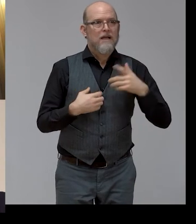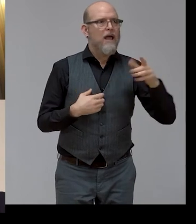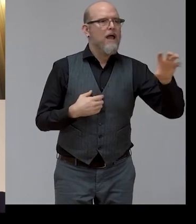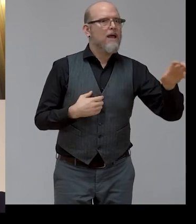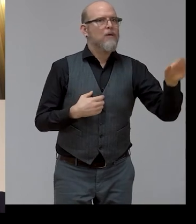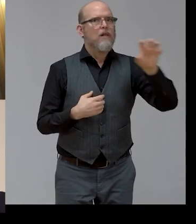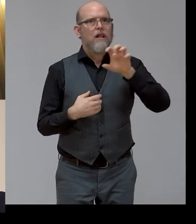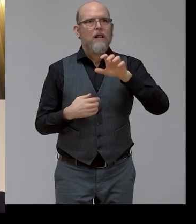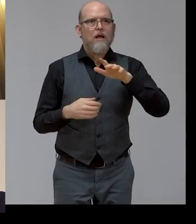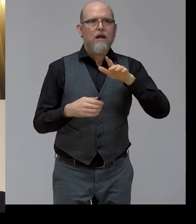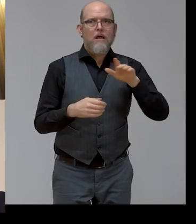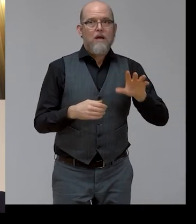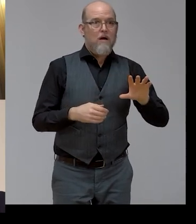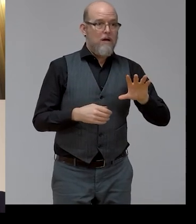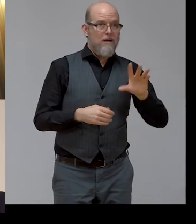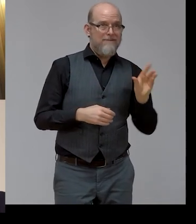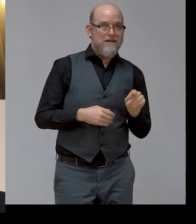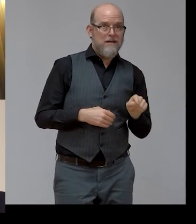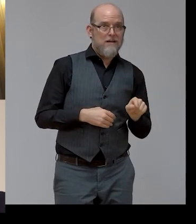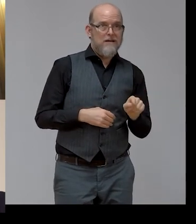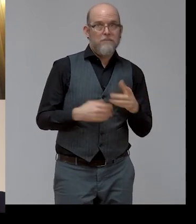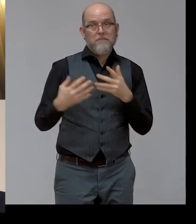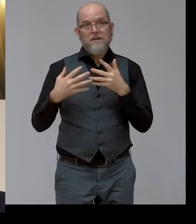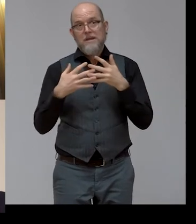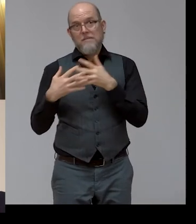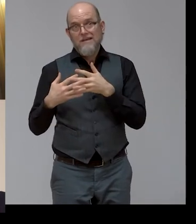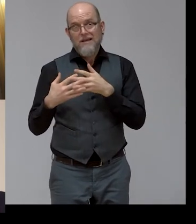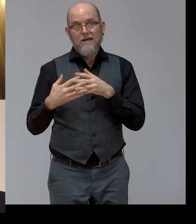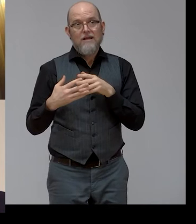Organization of American States, and of course, the European Union.